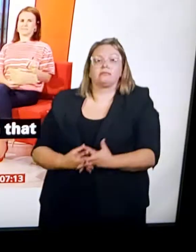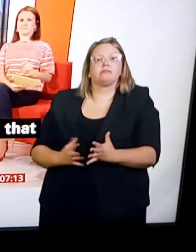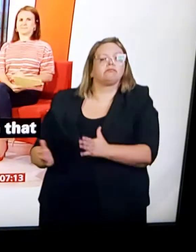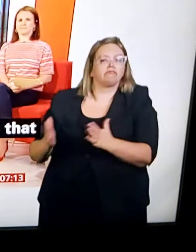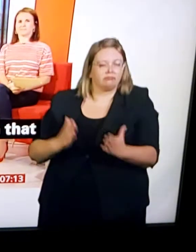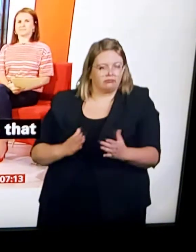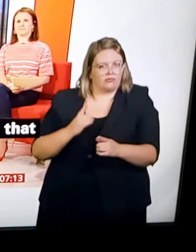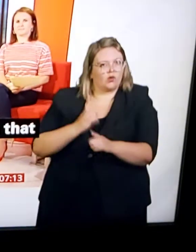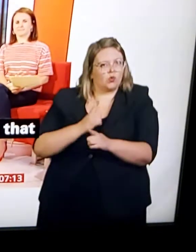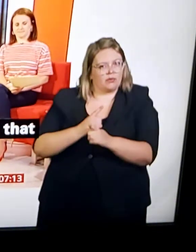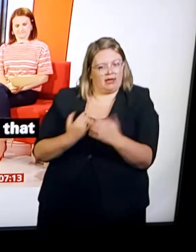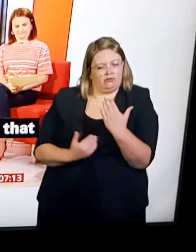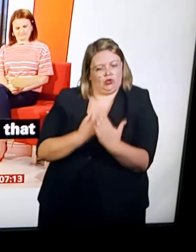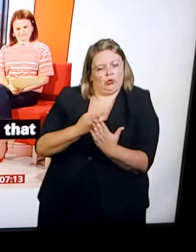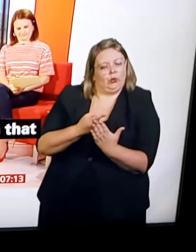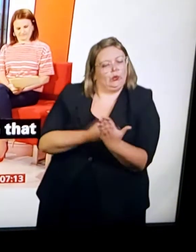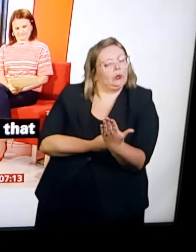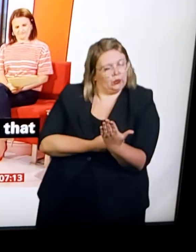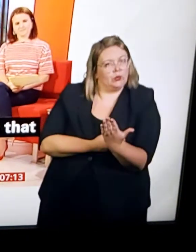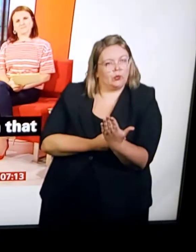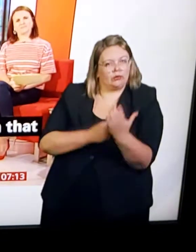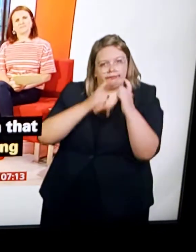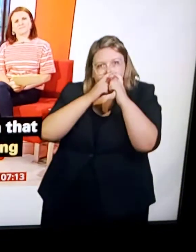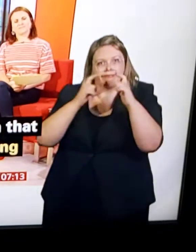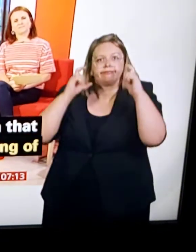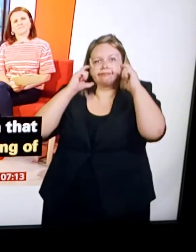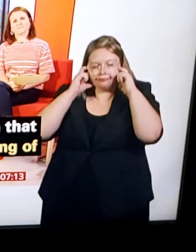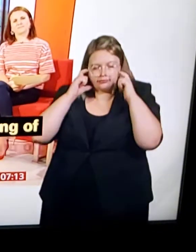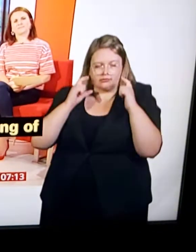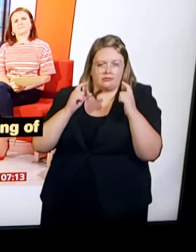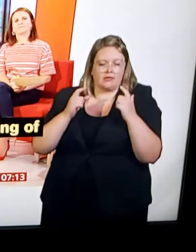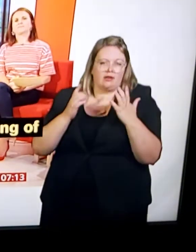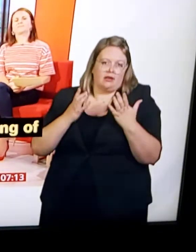I just want to be stranded